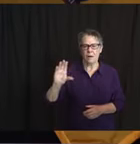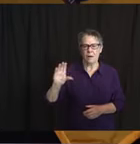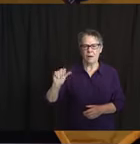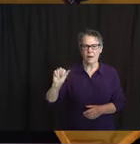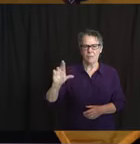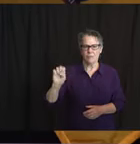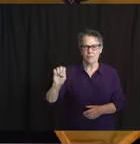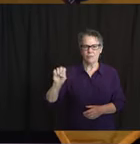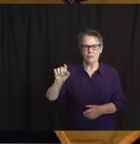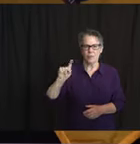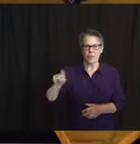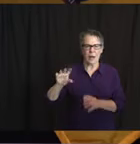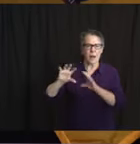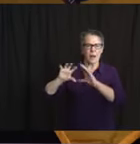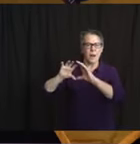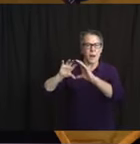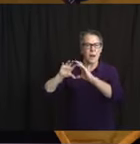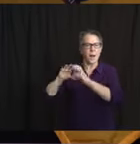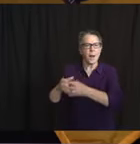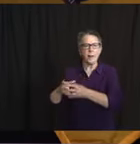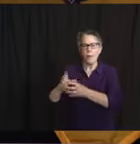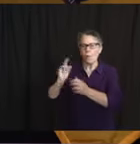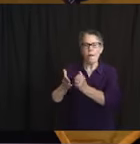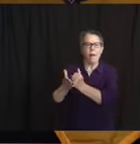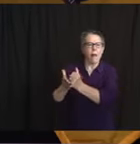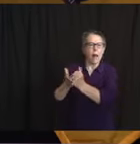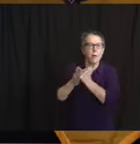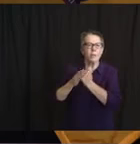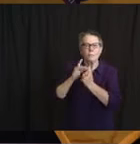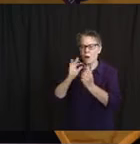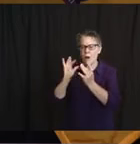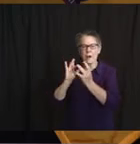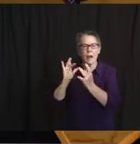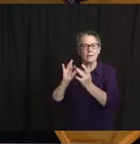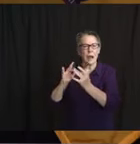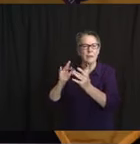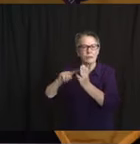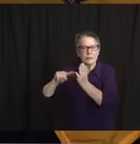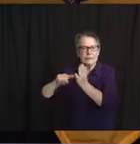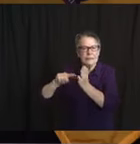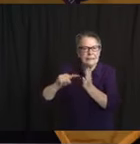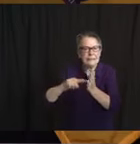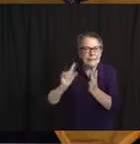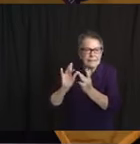the number of contact tracers we need, but that's not been awarded yet.